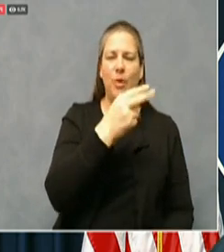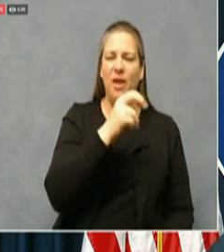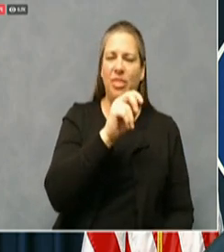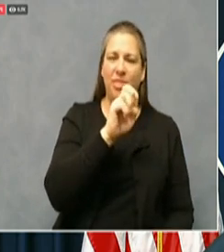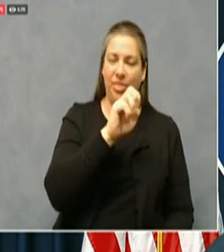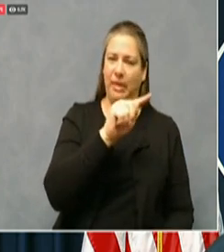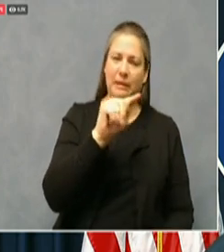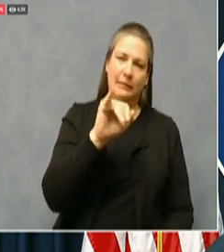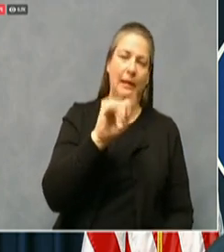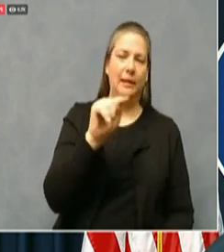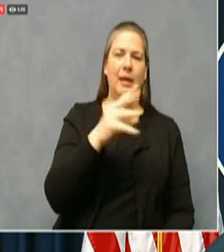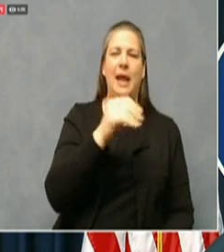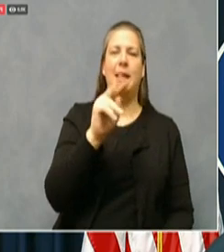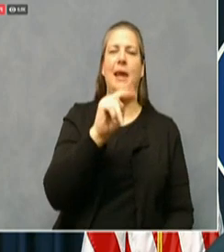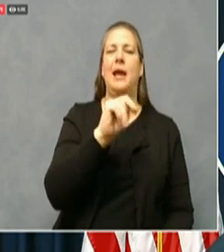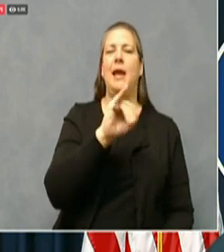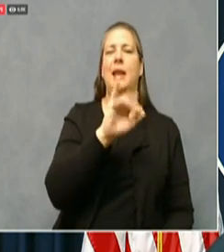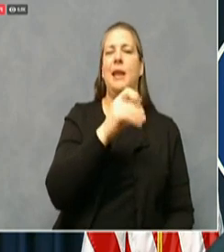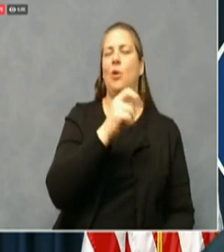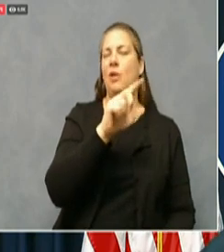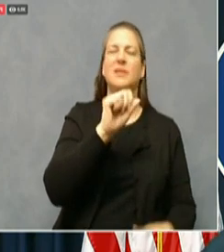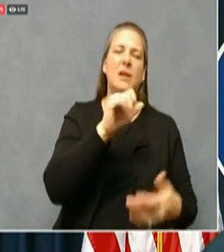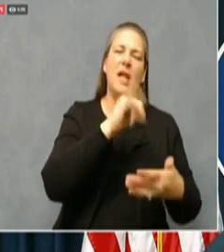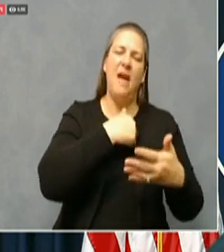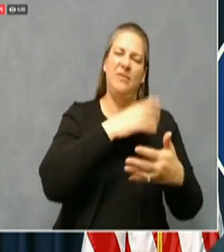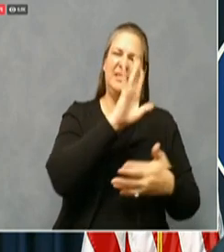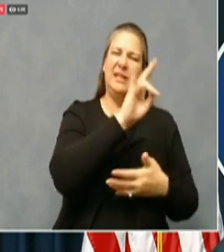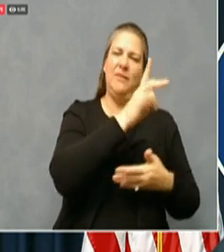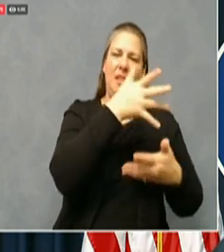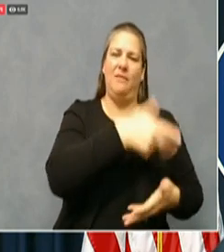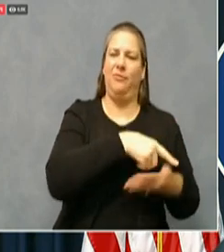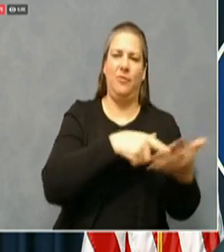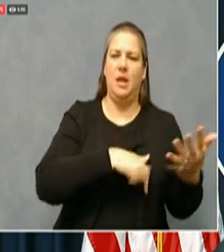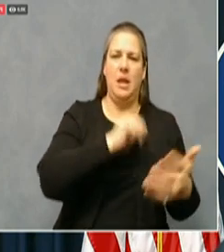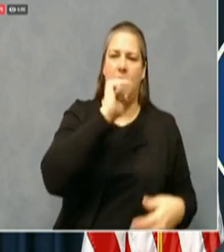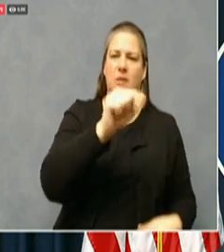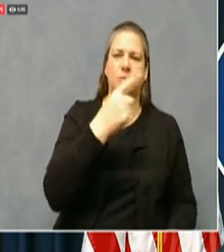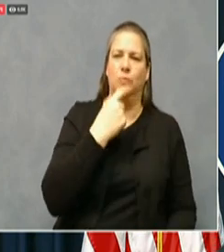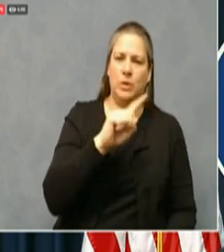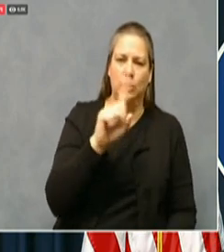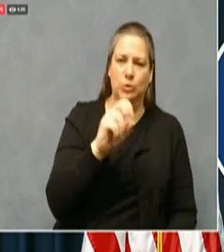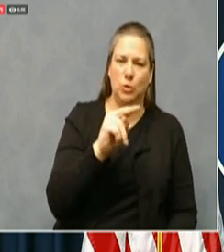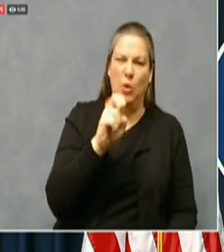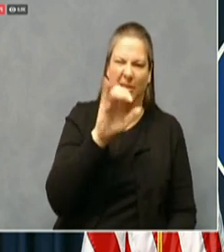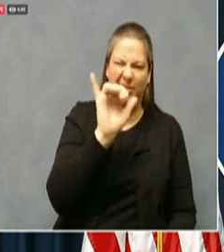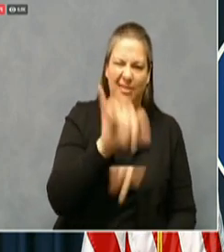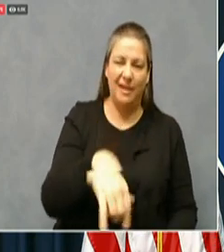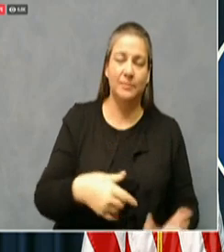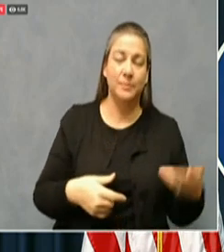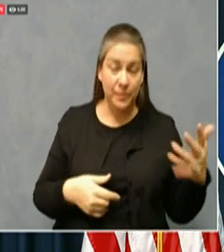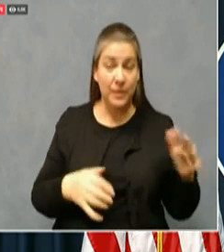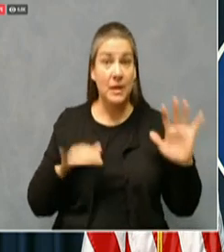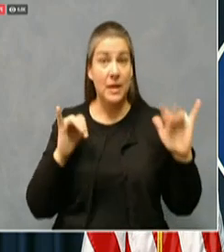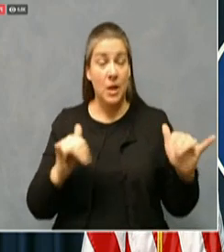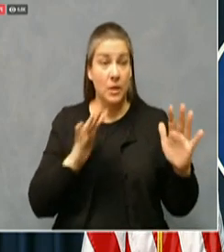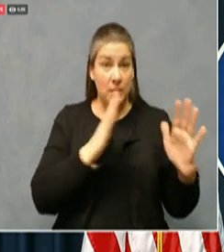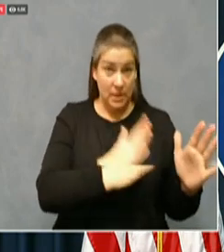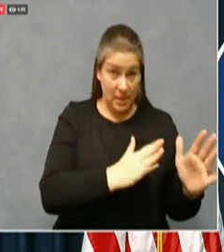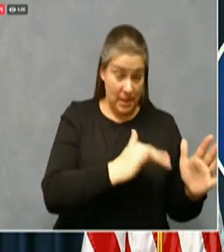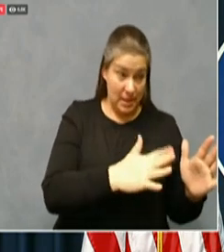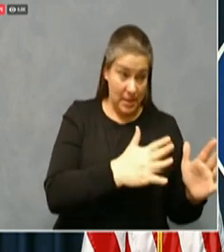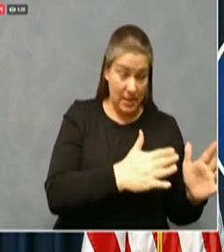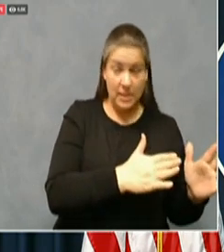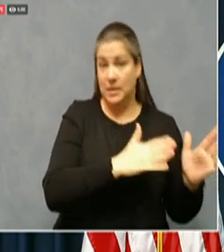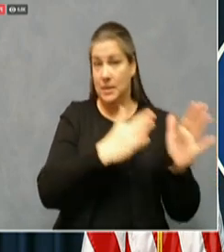All right, so that's the tough news about where we are. Let's let's go back to some good news that we've been talking about, which is